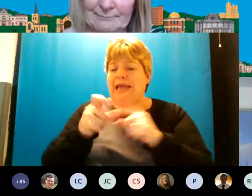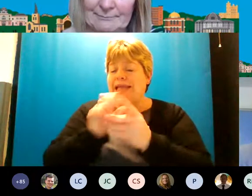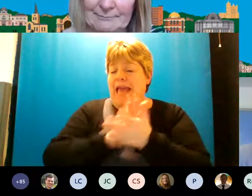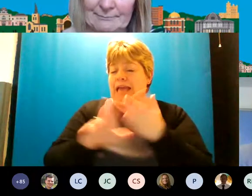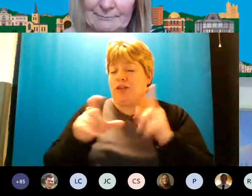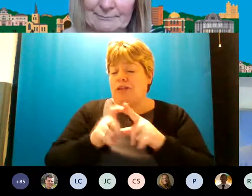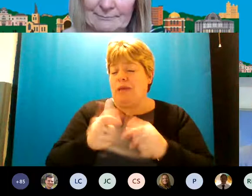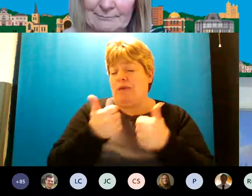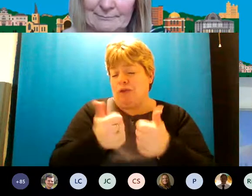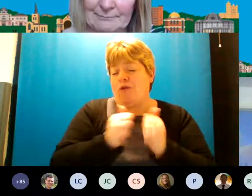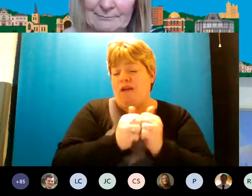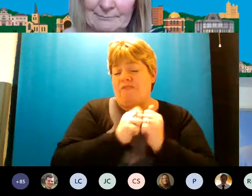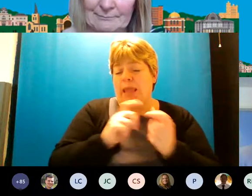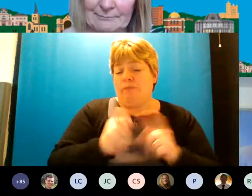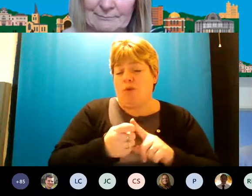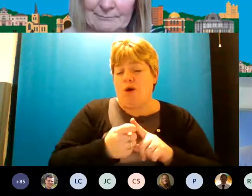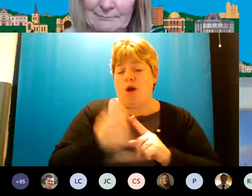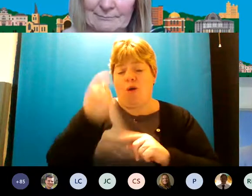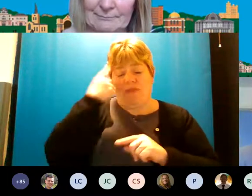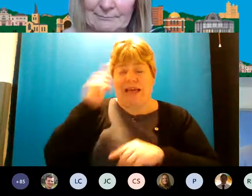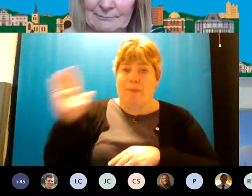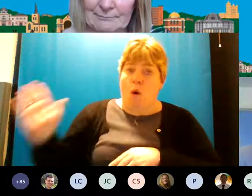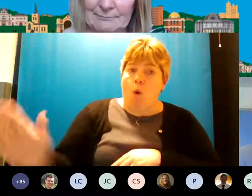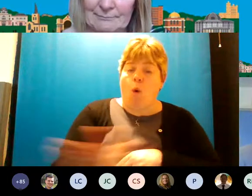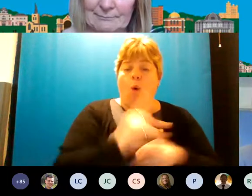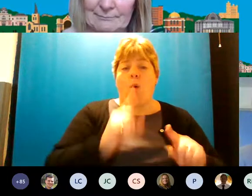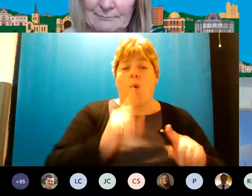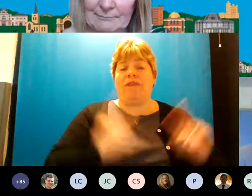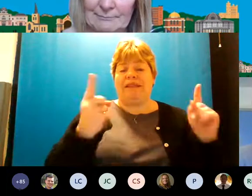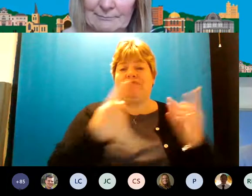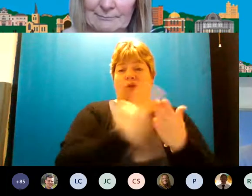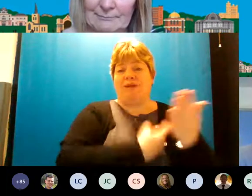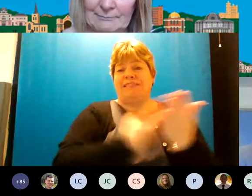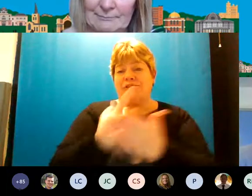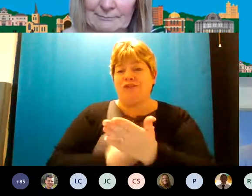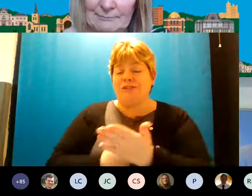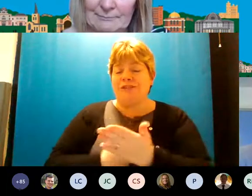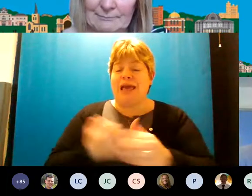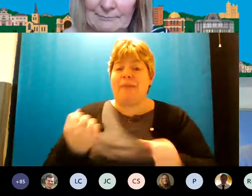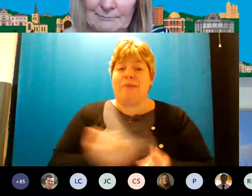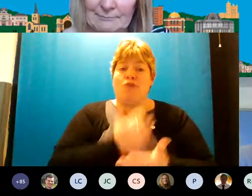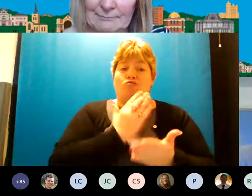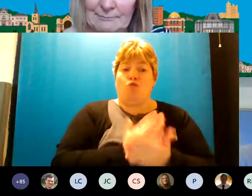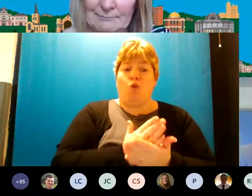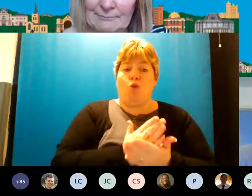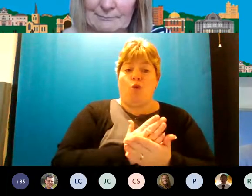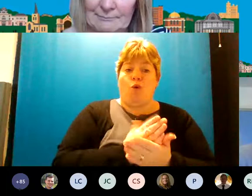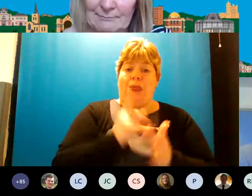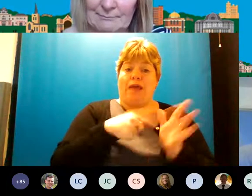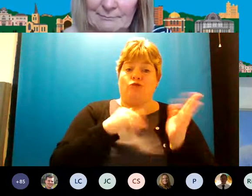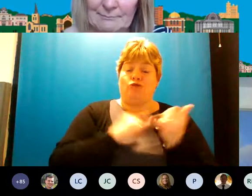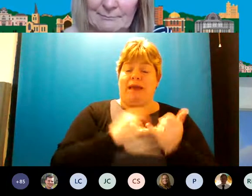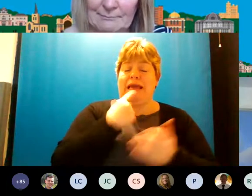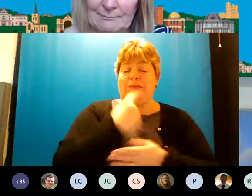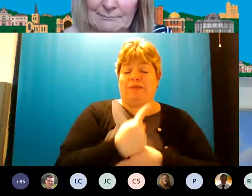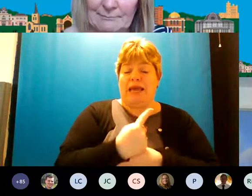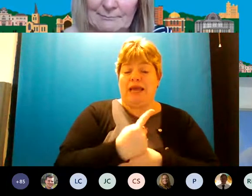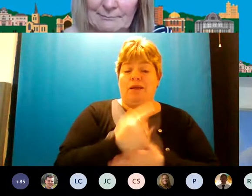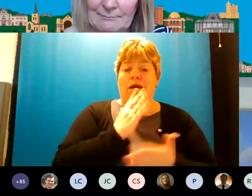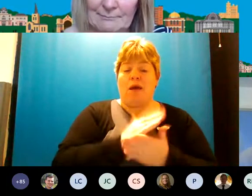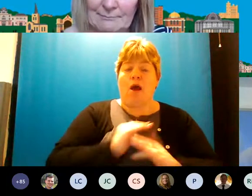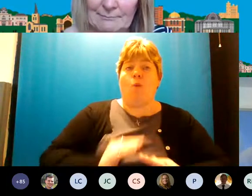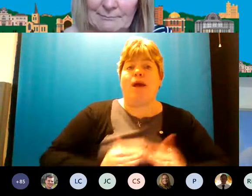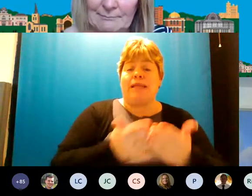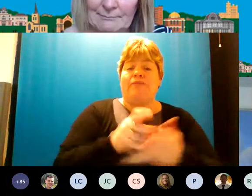valid point we need to think about all of the different conditions and make sure that as james says we're actually delivering a